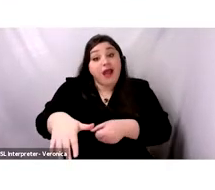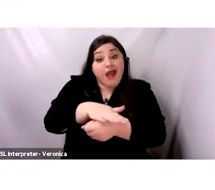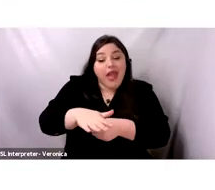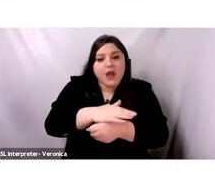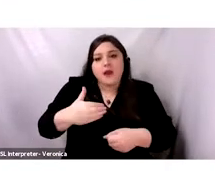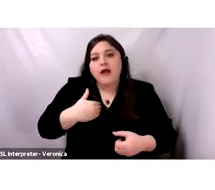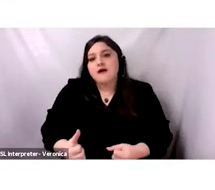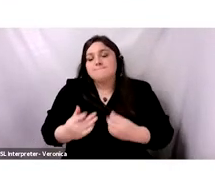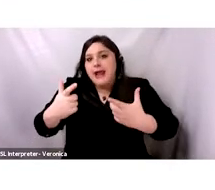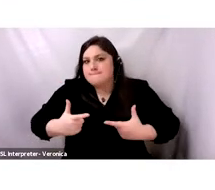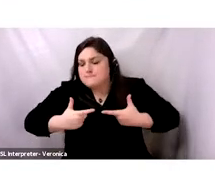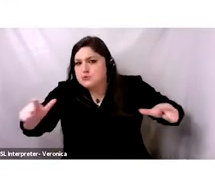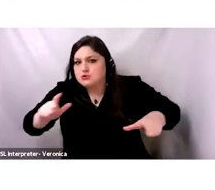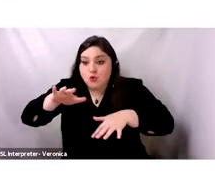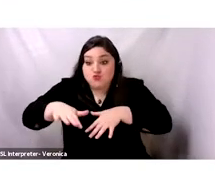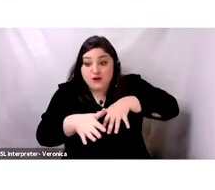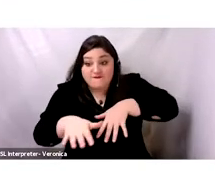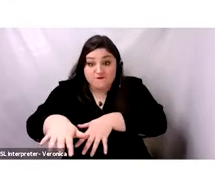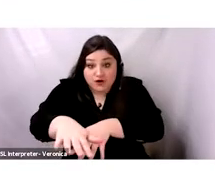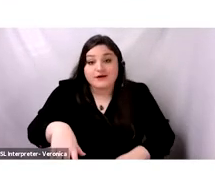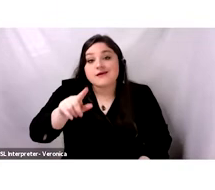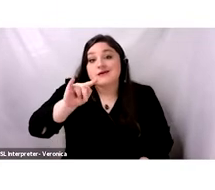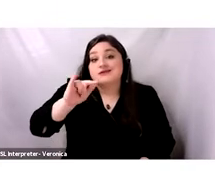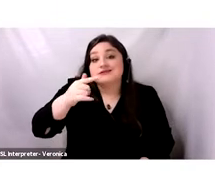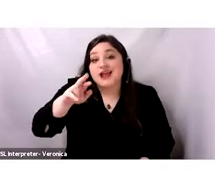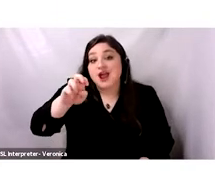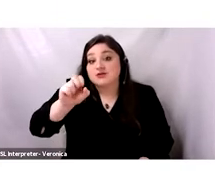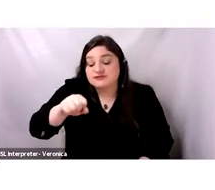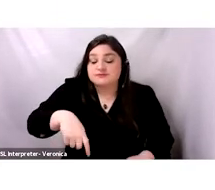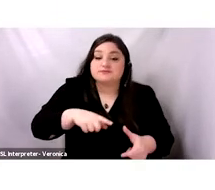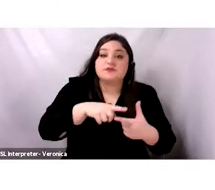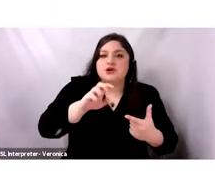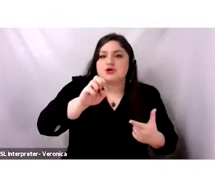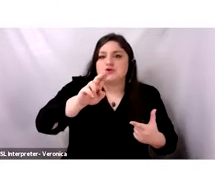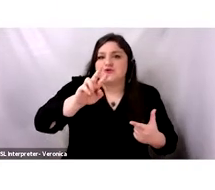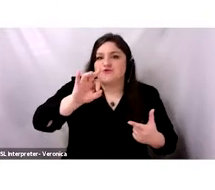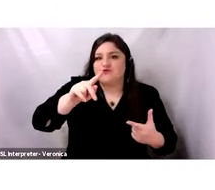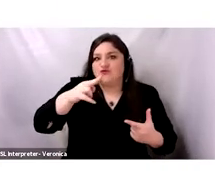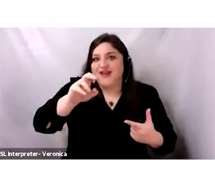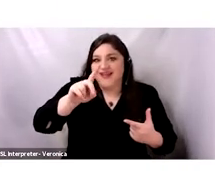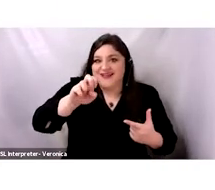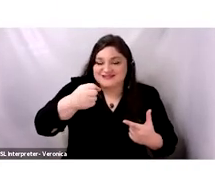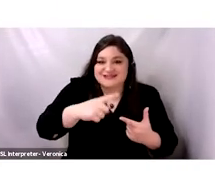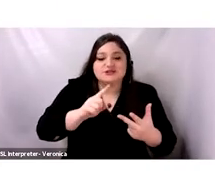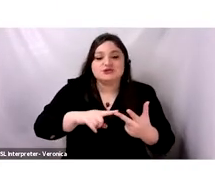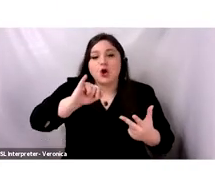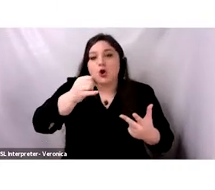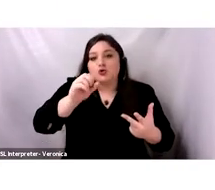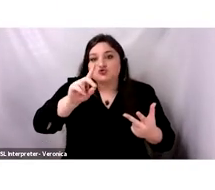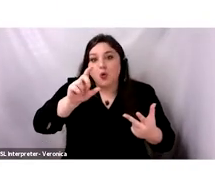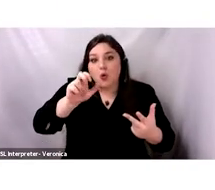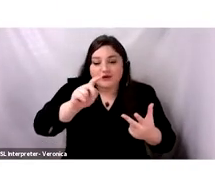the Middle East, the Tigris, the Euphrates, the Orontos, the Litani, the Jordan, and the Nile Valley,